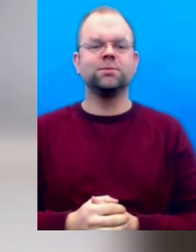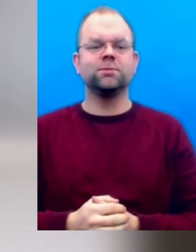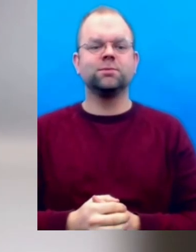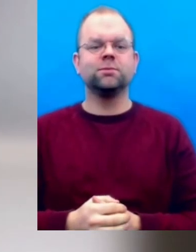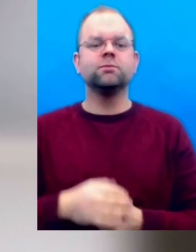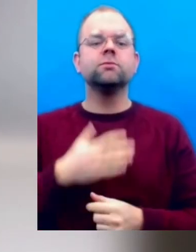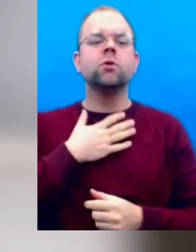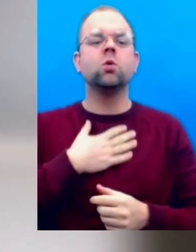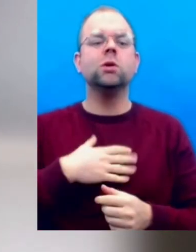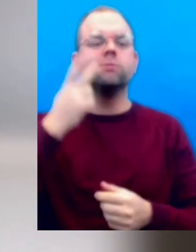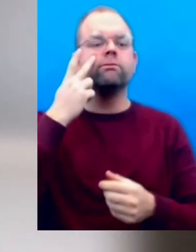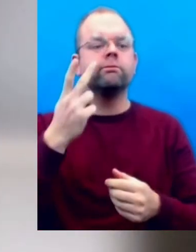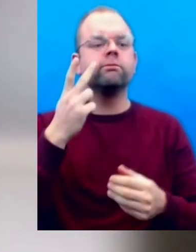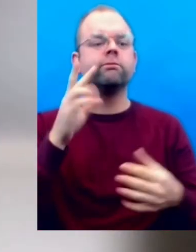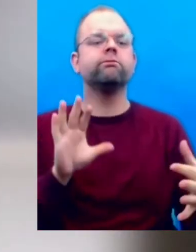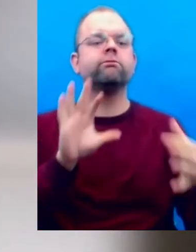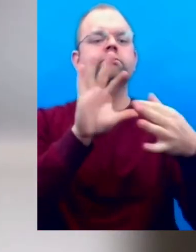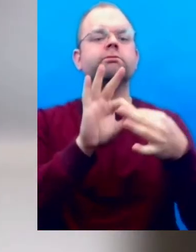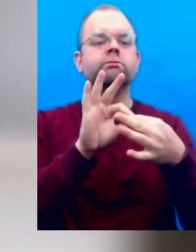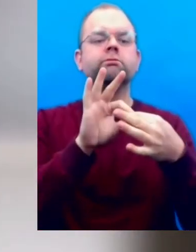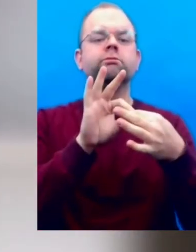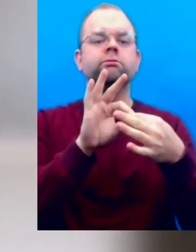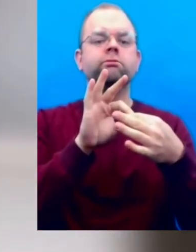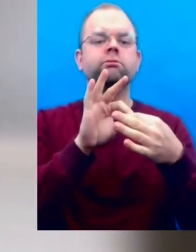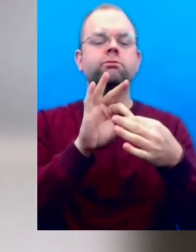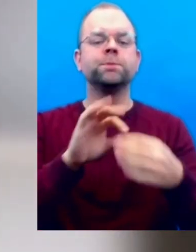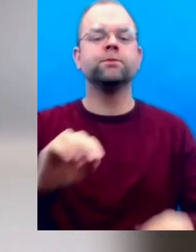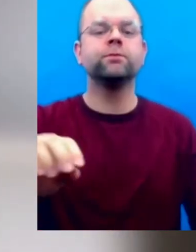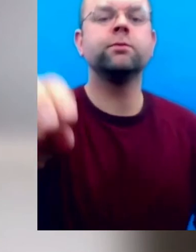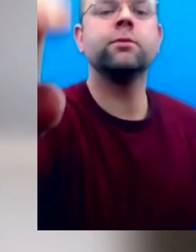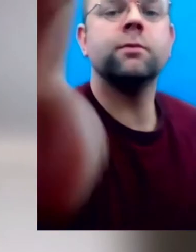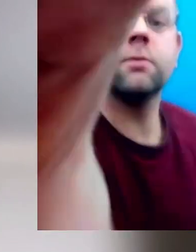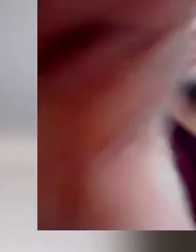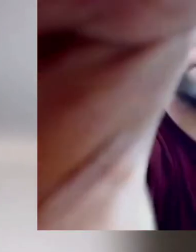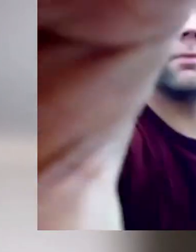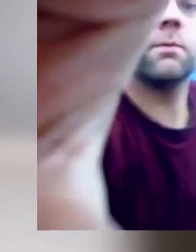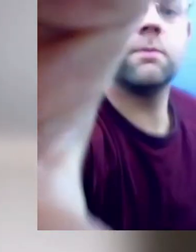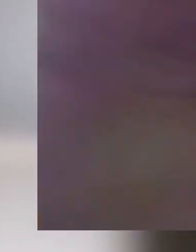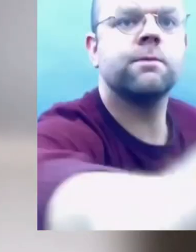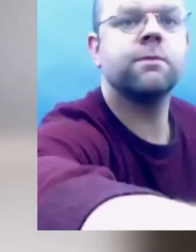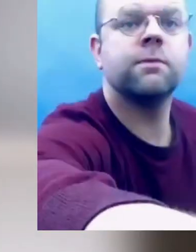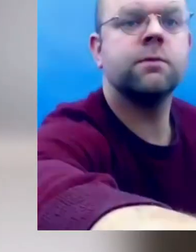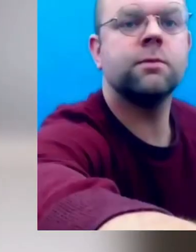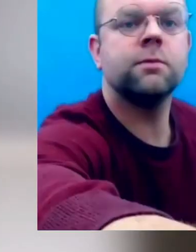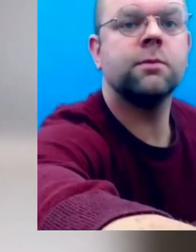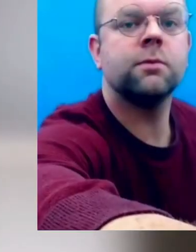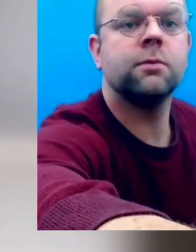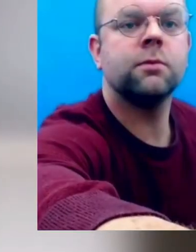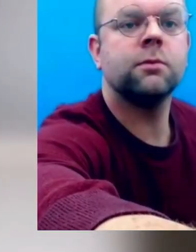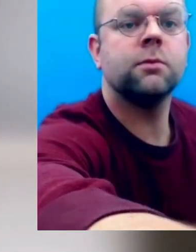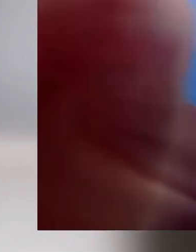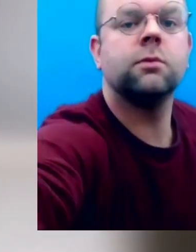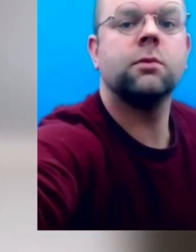can actually deliver a sweet spot of impact. Now, I invite you now to